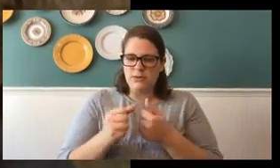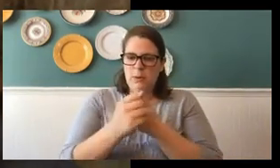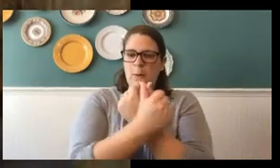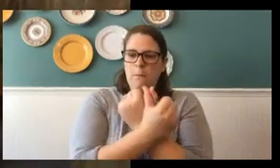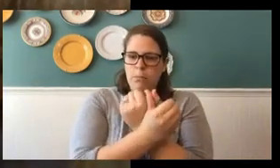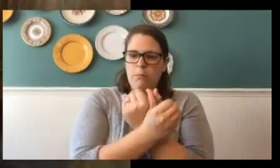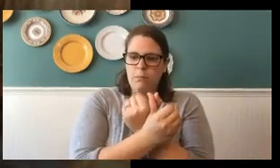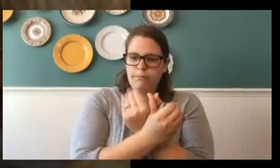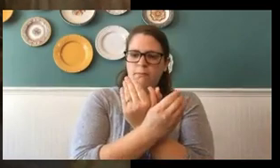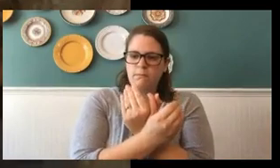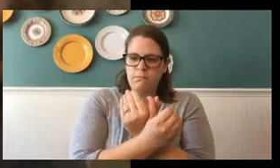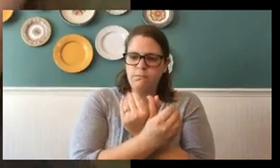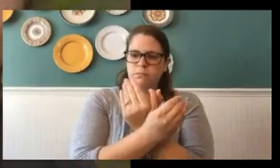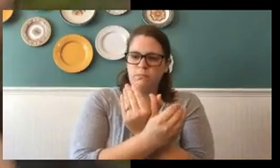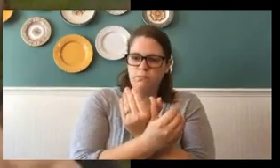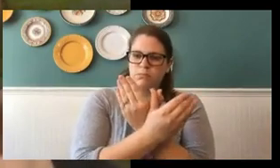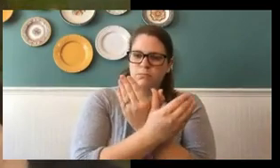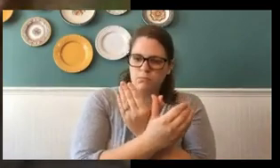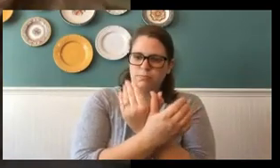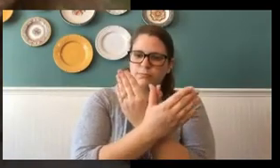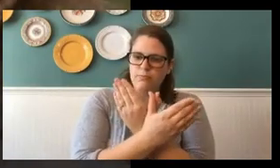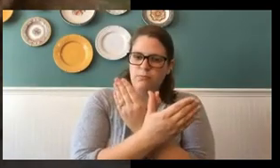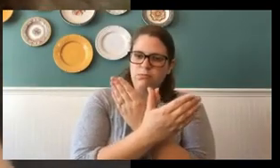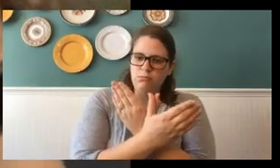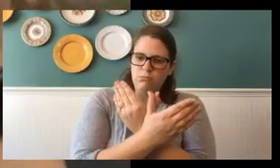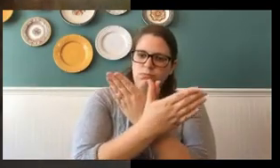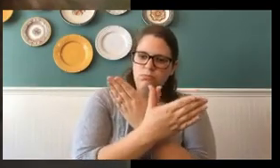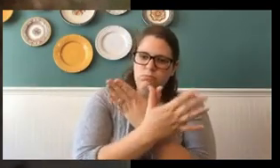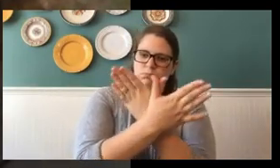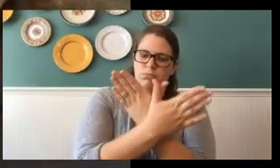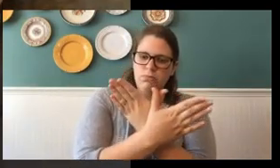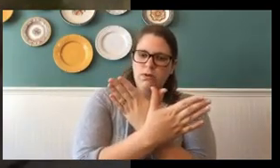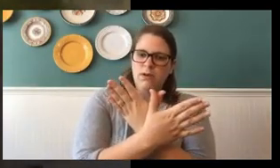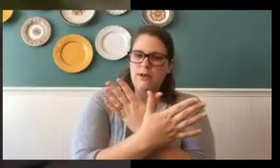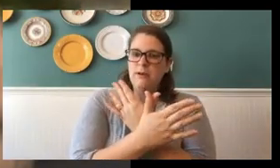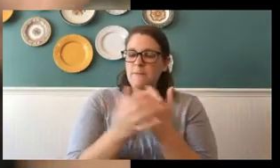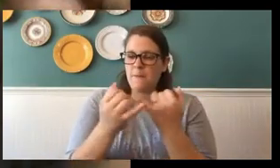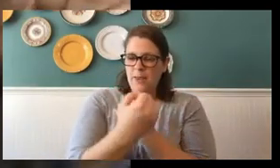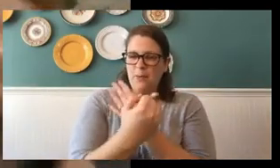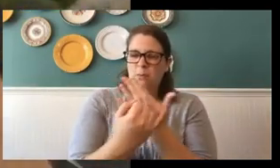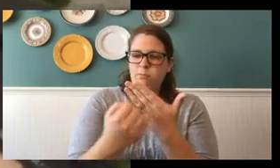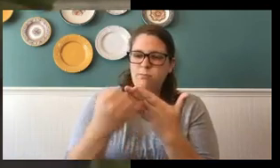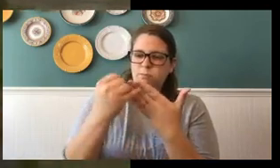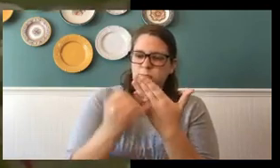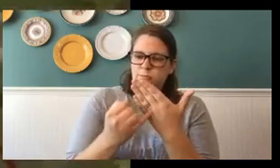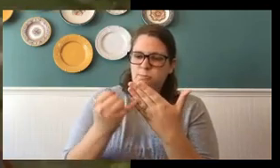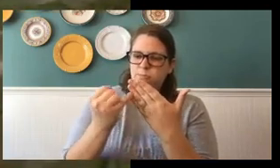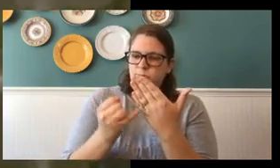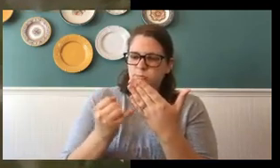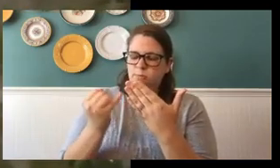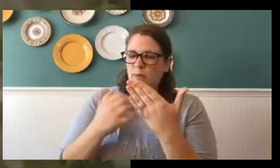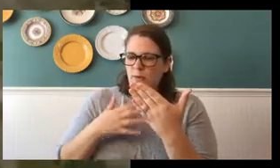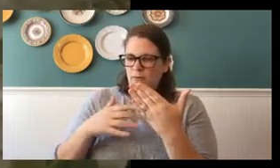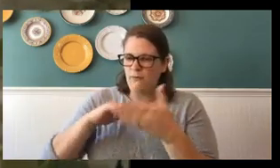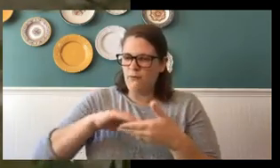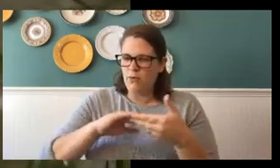pump and pump and pump all of that body fluid in the very tiny veins in her wings. And while she does that, she lets